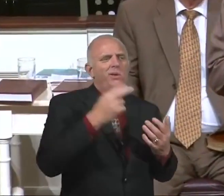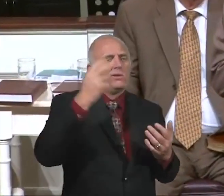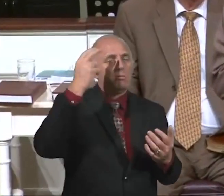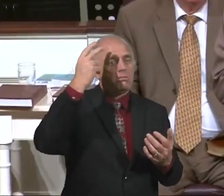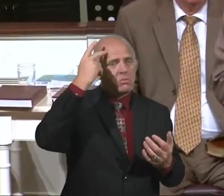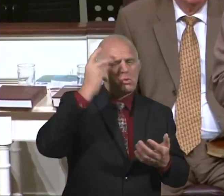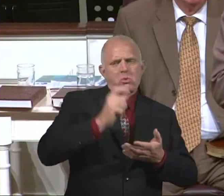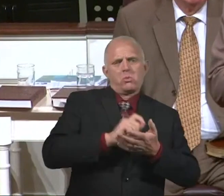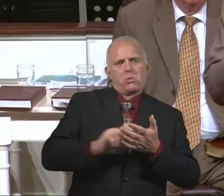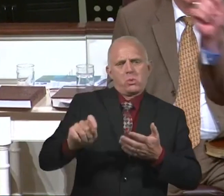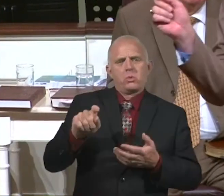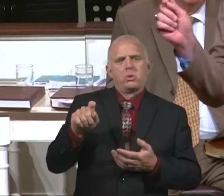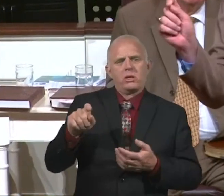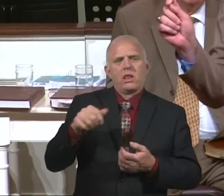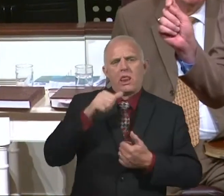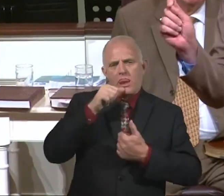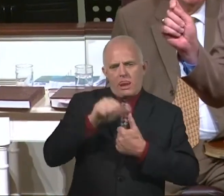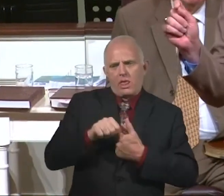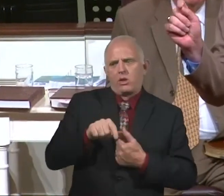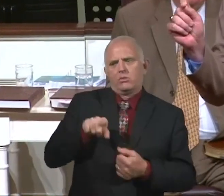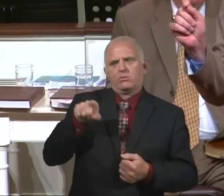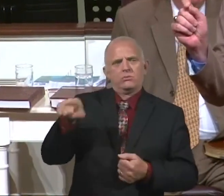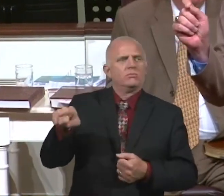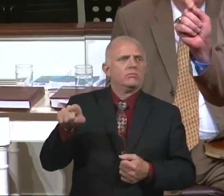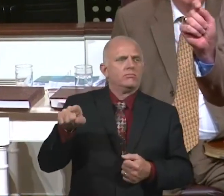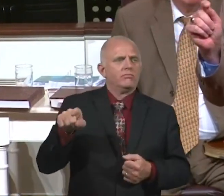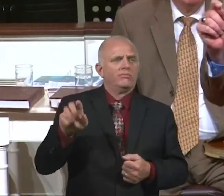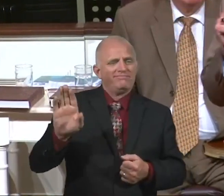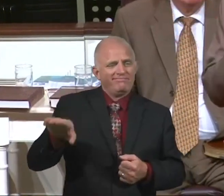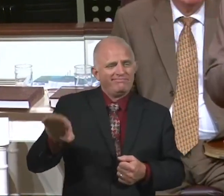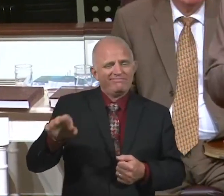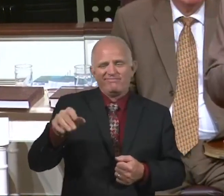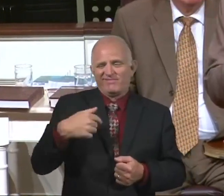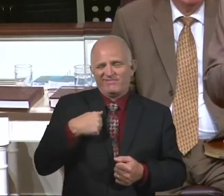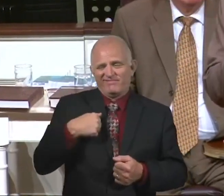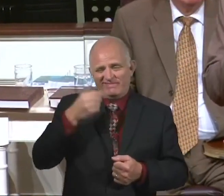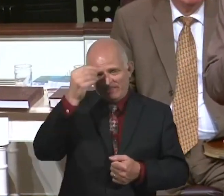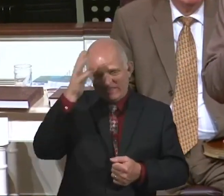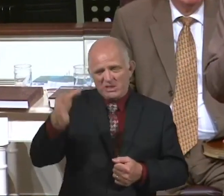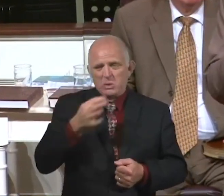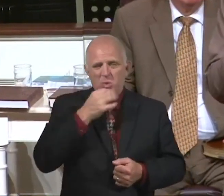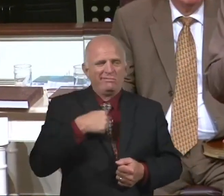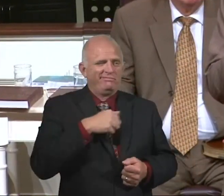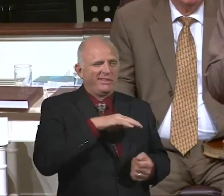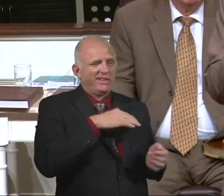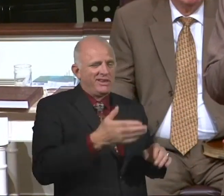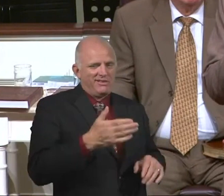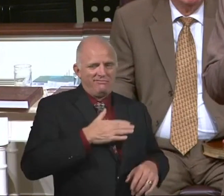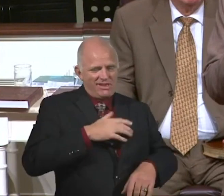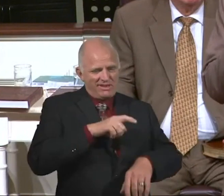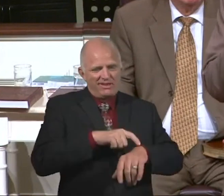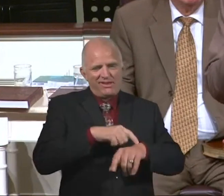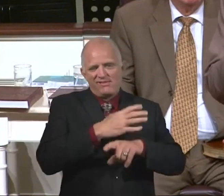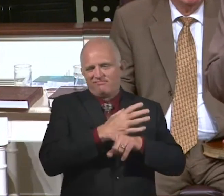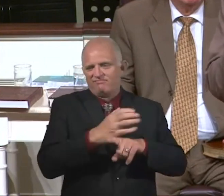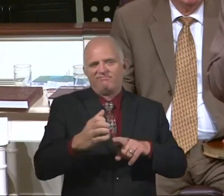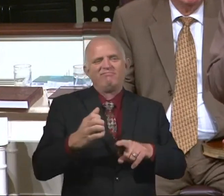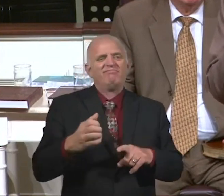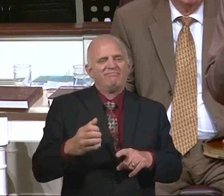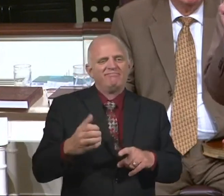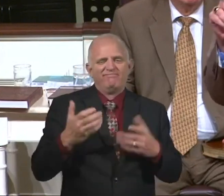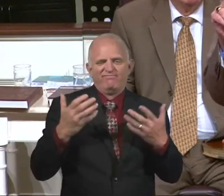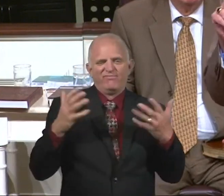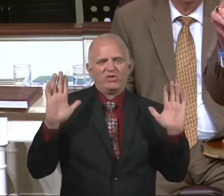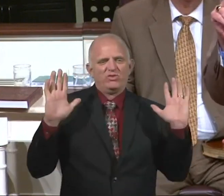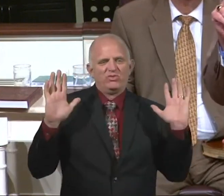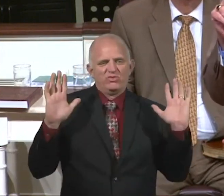I'm looking to the face of eternity. He said, the time of my departure is at hand. I'm getting ready